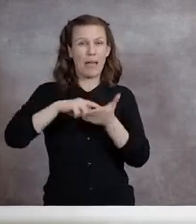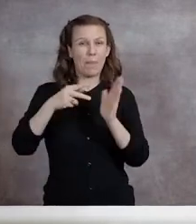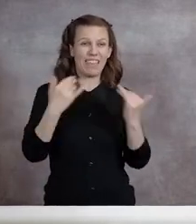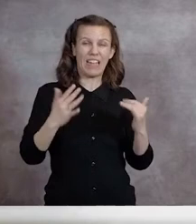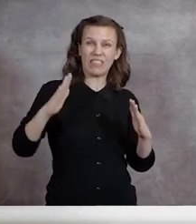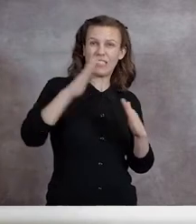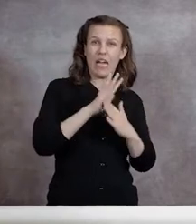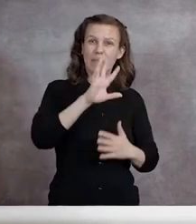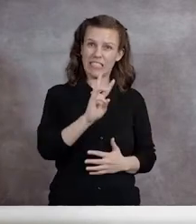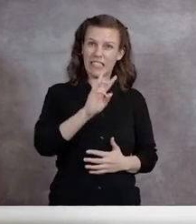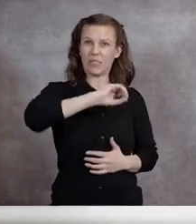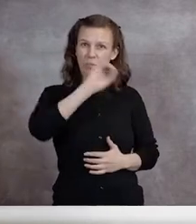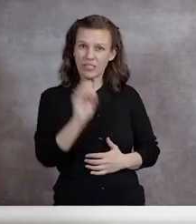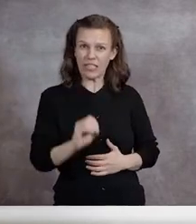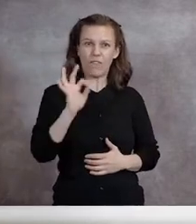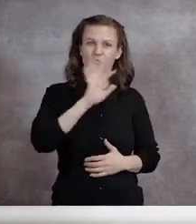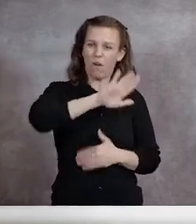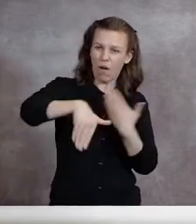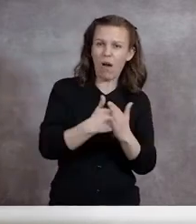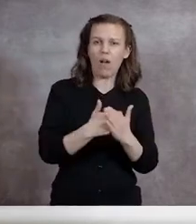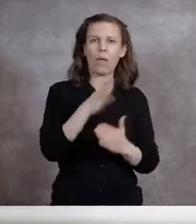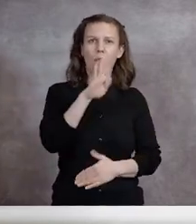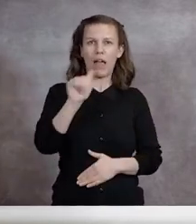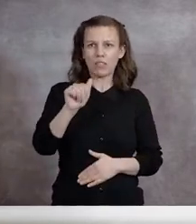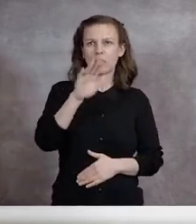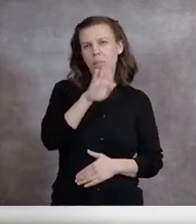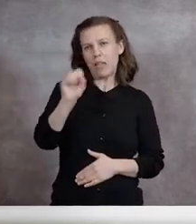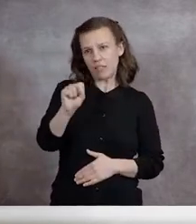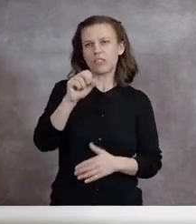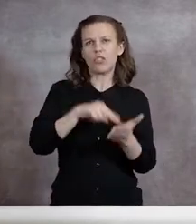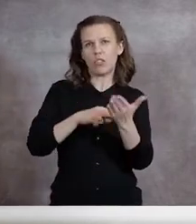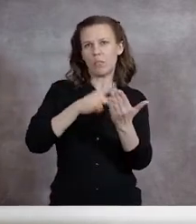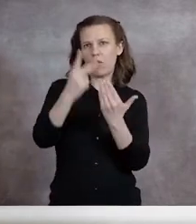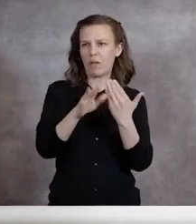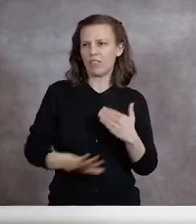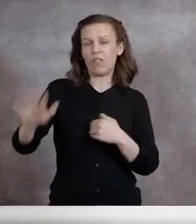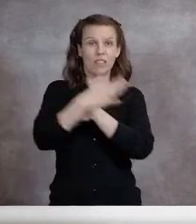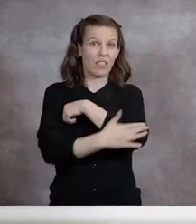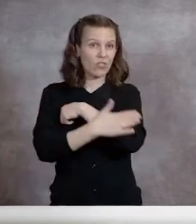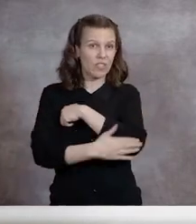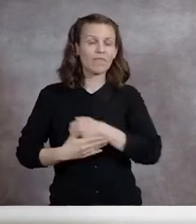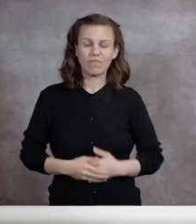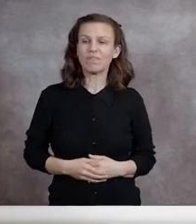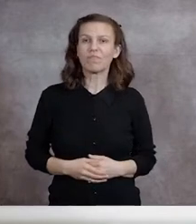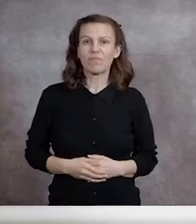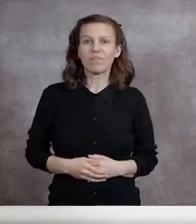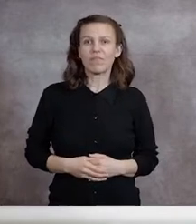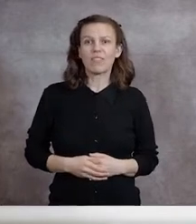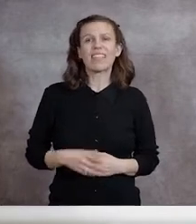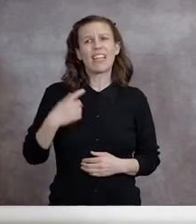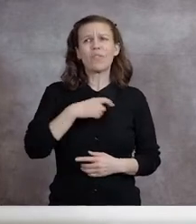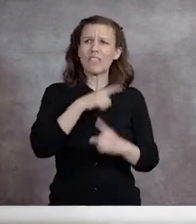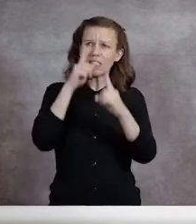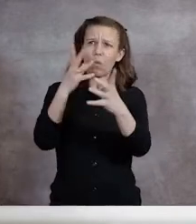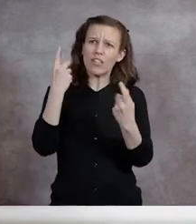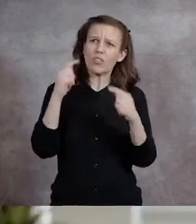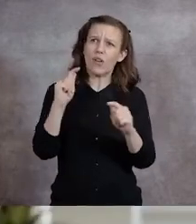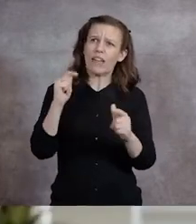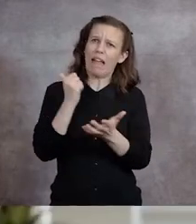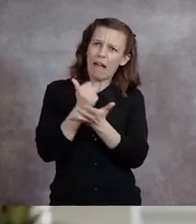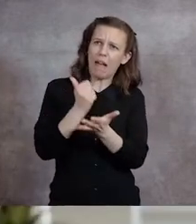.S. News and World Report, placing it in the top 6 percent of all Bachelor of Science in nursing programs in the nation.